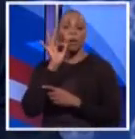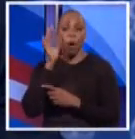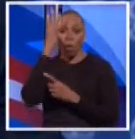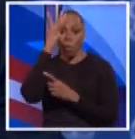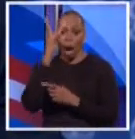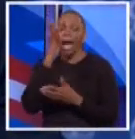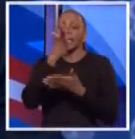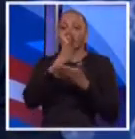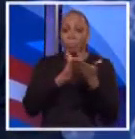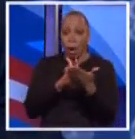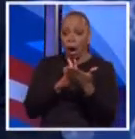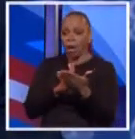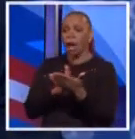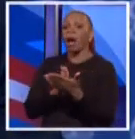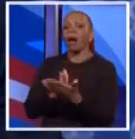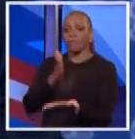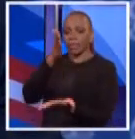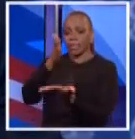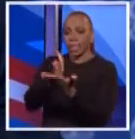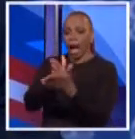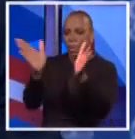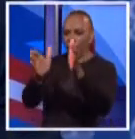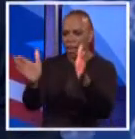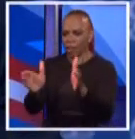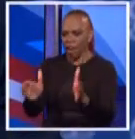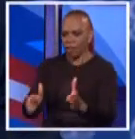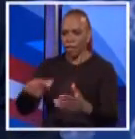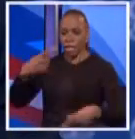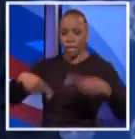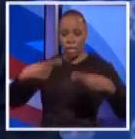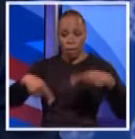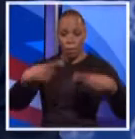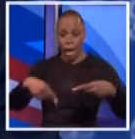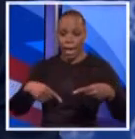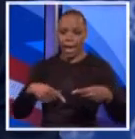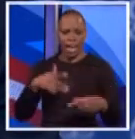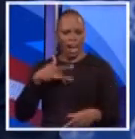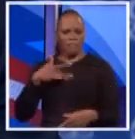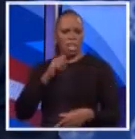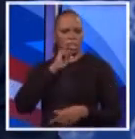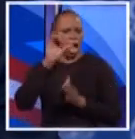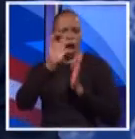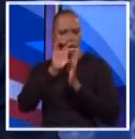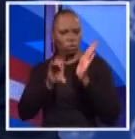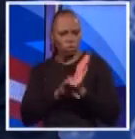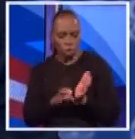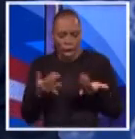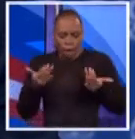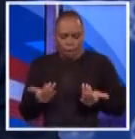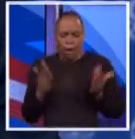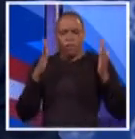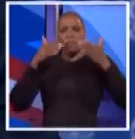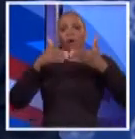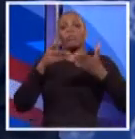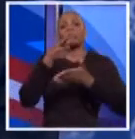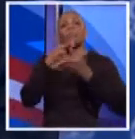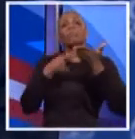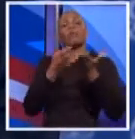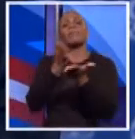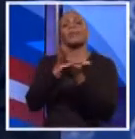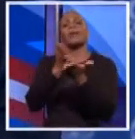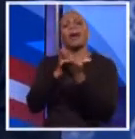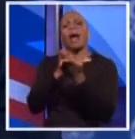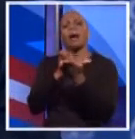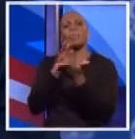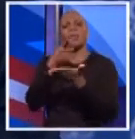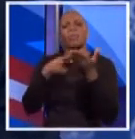stop-and-frisk debate, and I'm glad there's now been ruled unconstitutional. I now want to focus on what the economy really is about. We